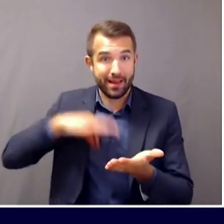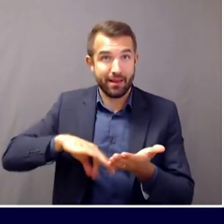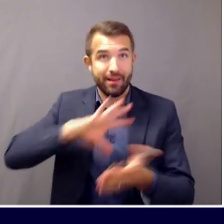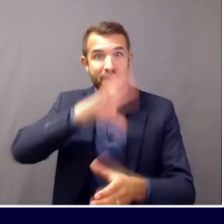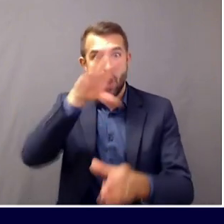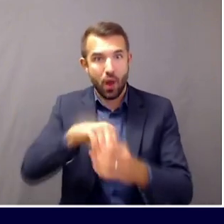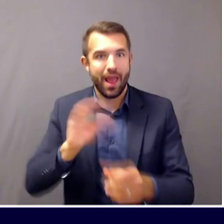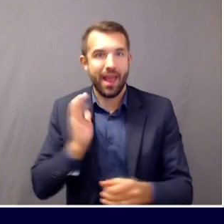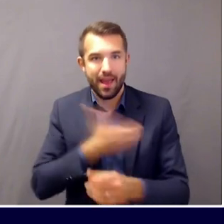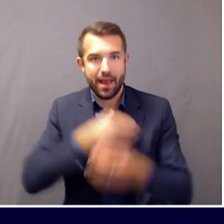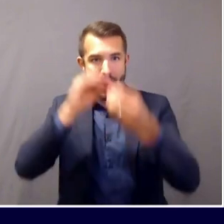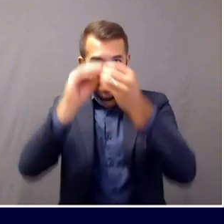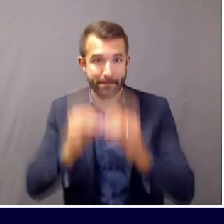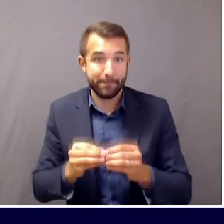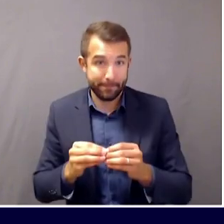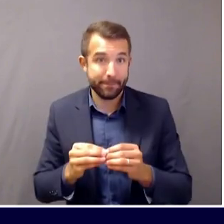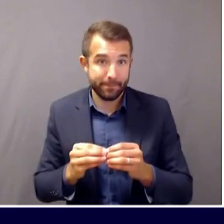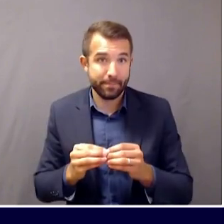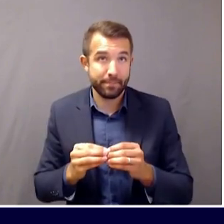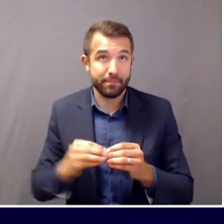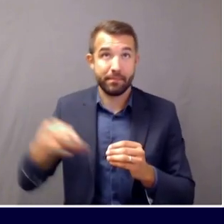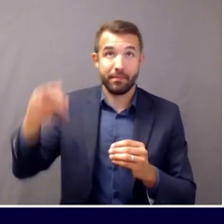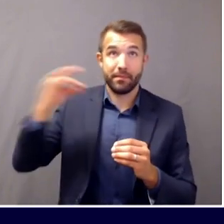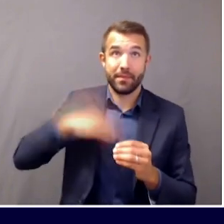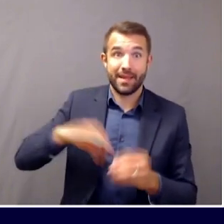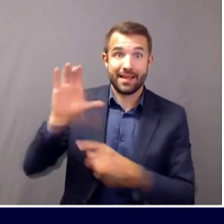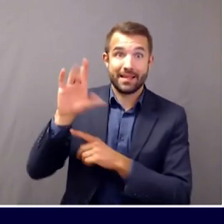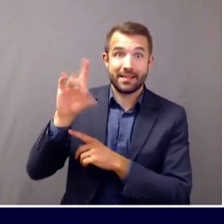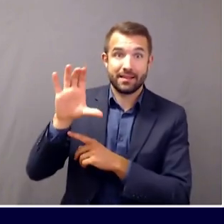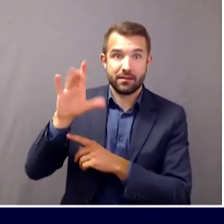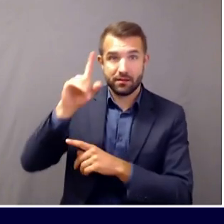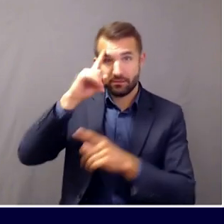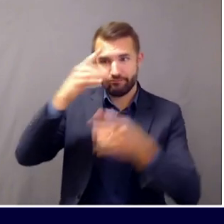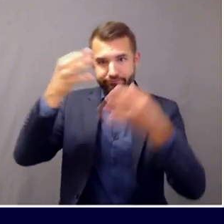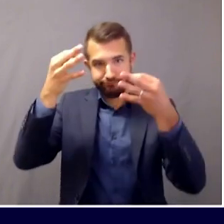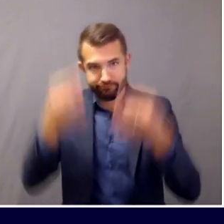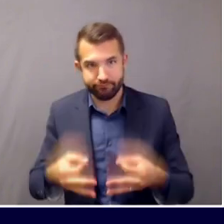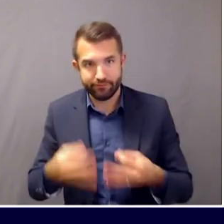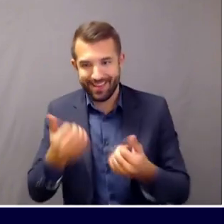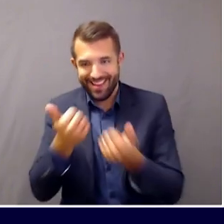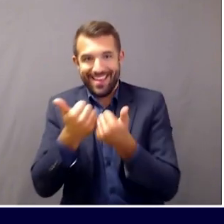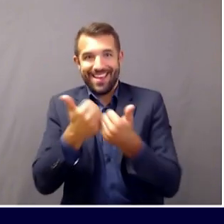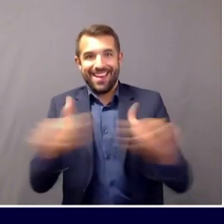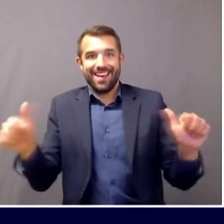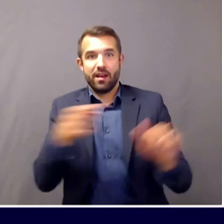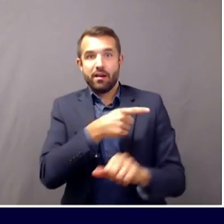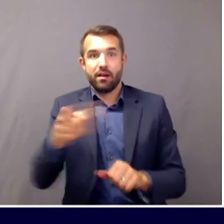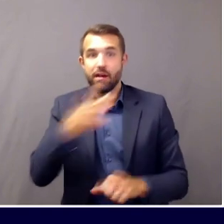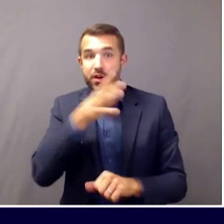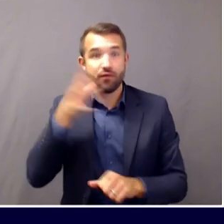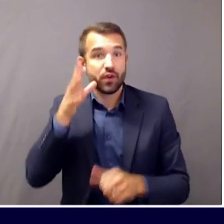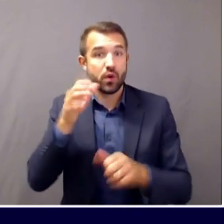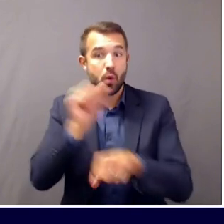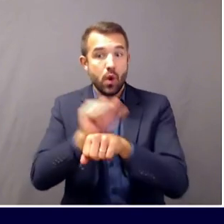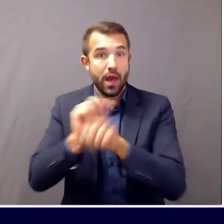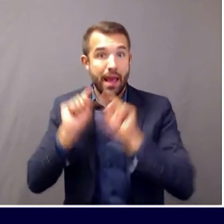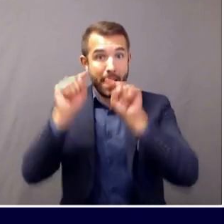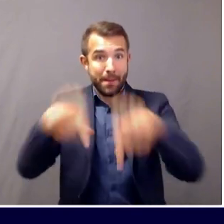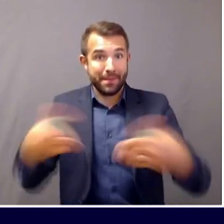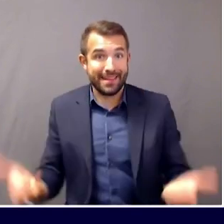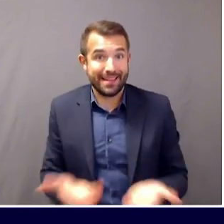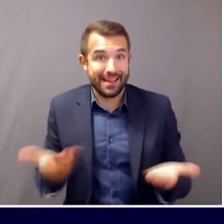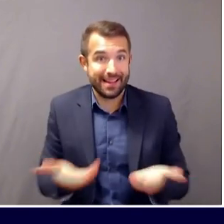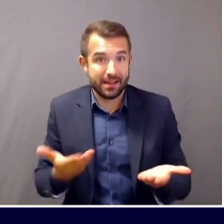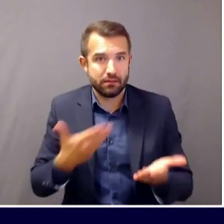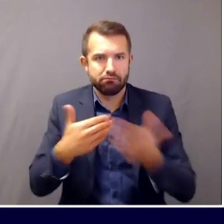has decided that as to any incoming agricultural worker, irrespective of what they list as their state of residence, they will